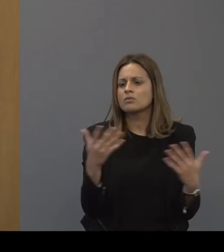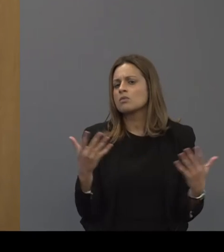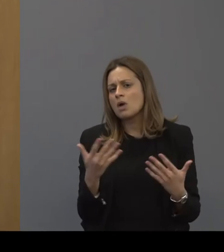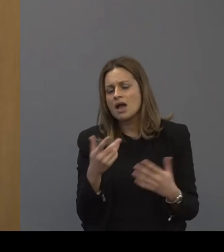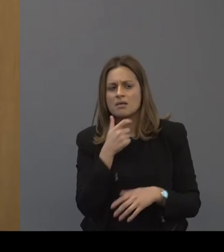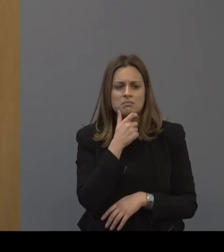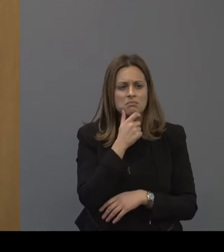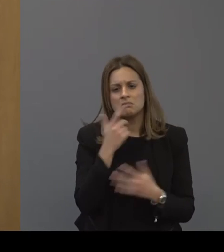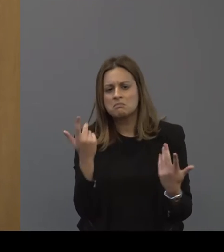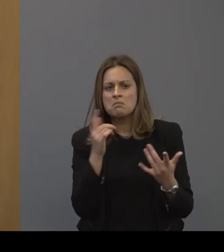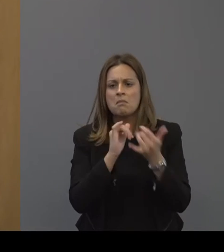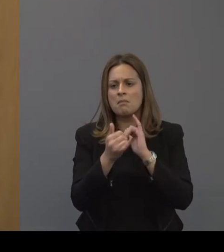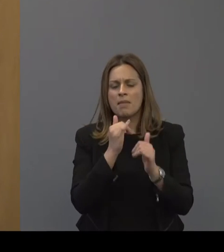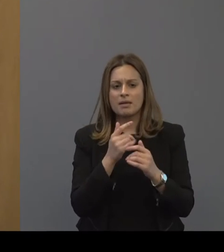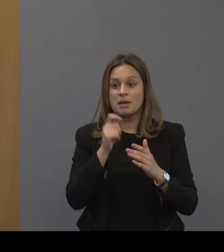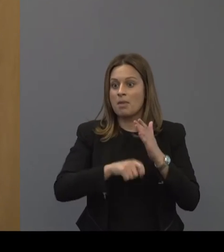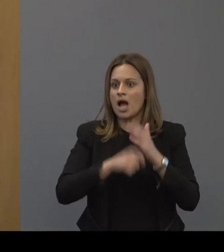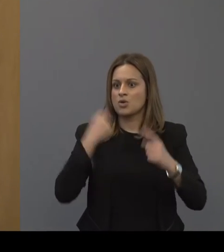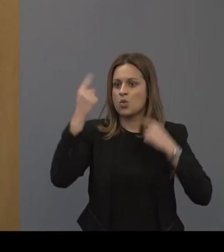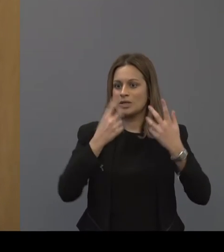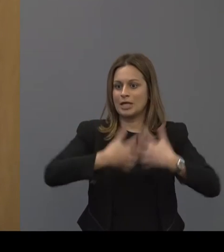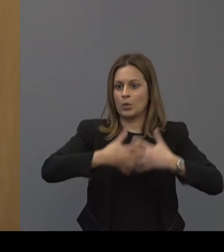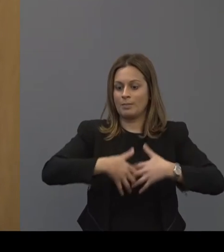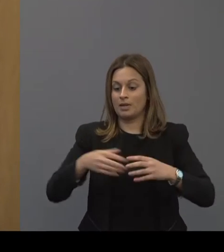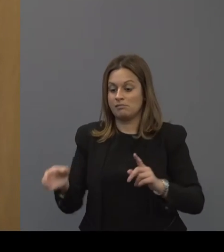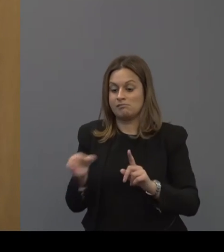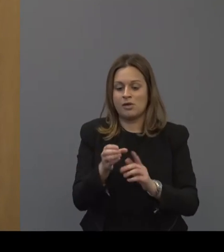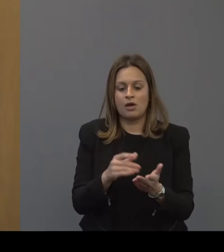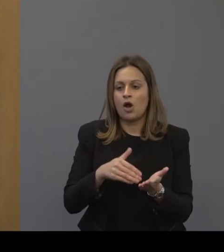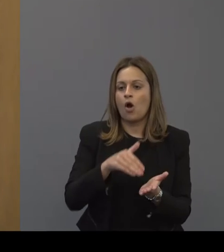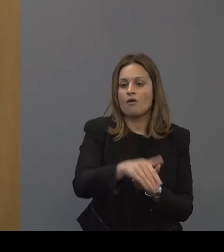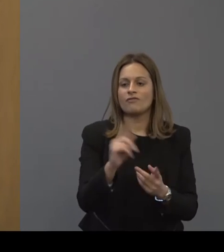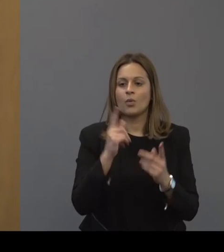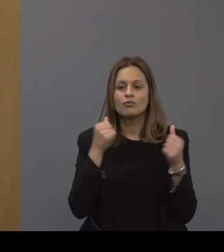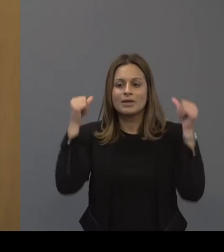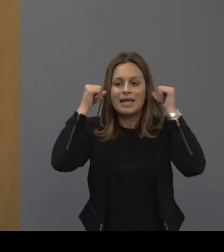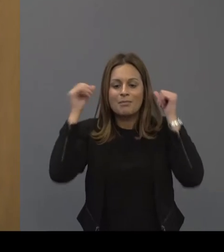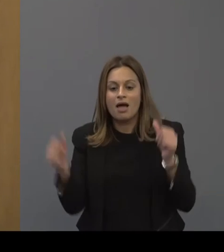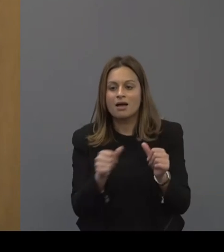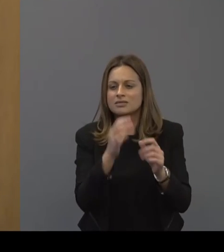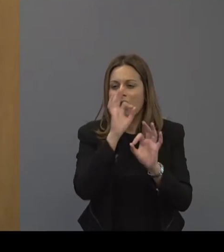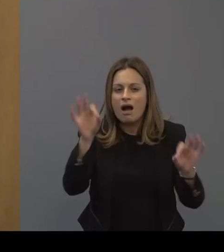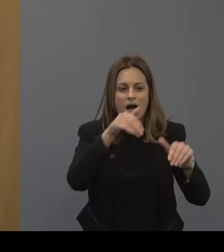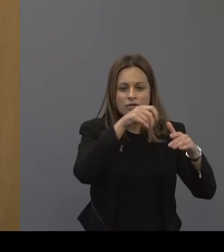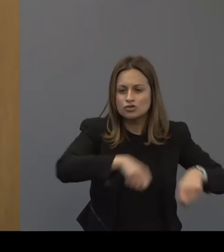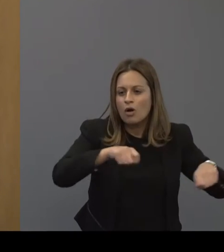buy noisy equipment there was also earplugs near that equipment. We talked to the stores and newspapers and radio